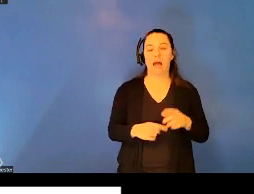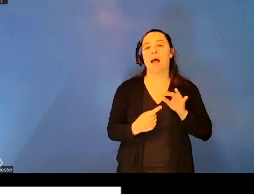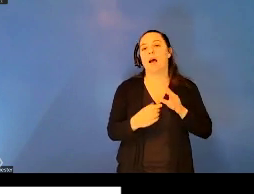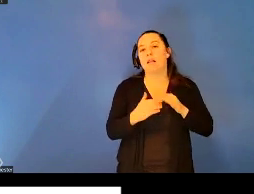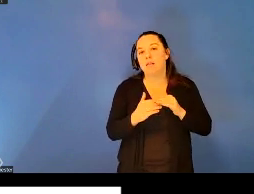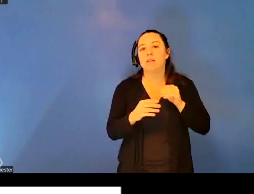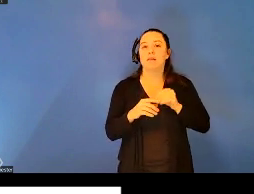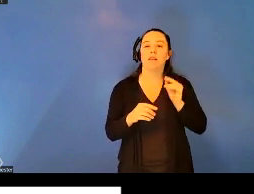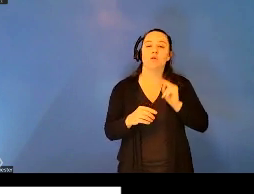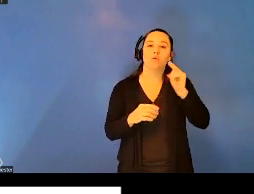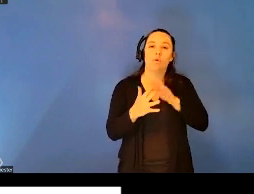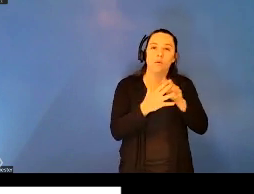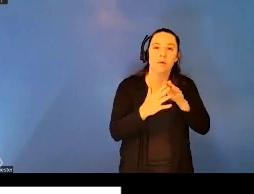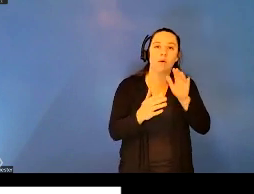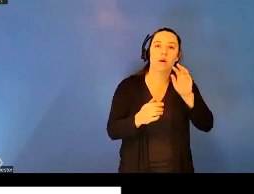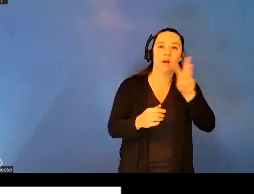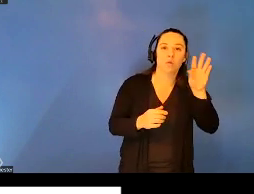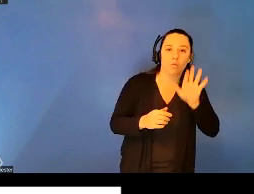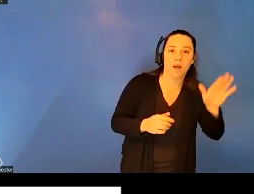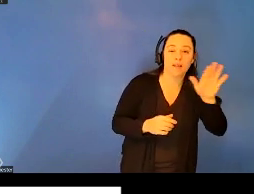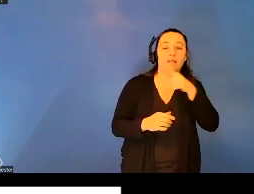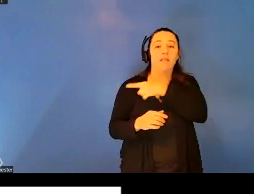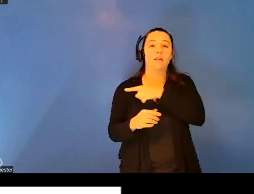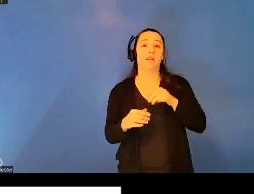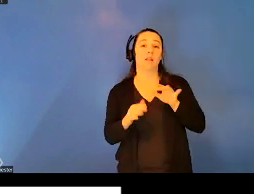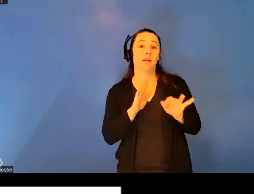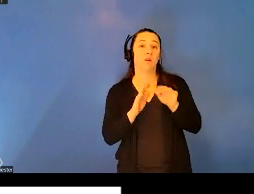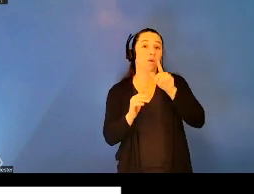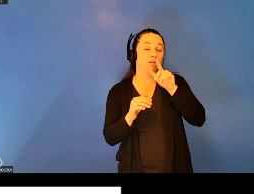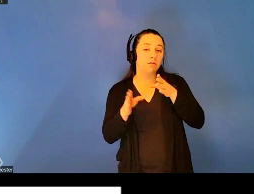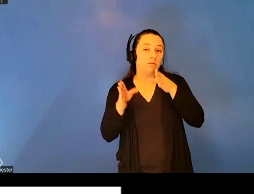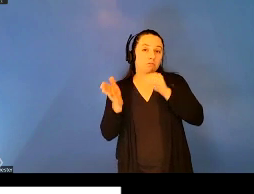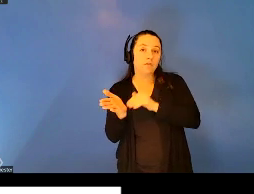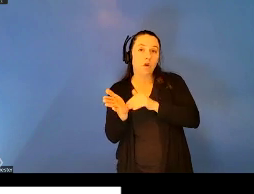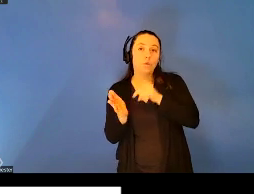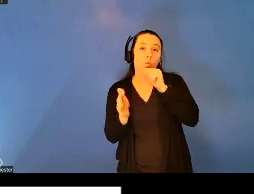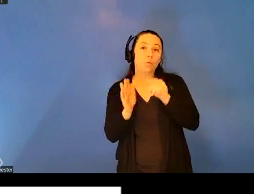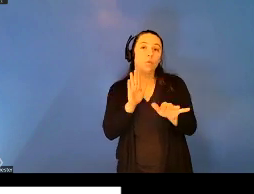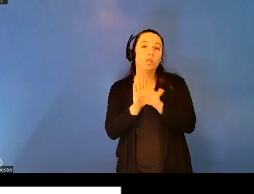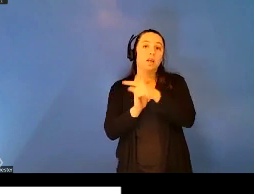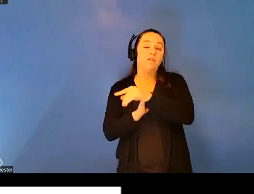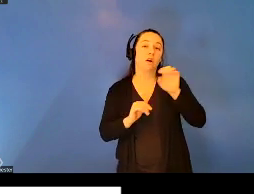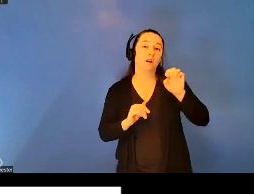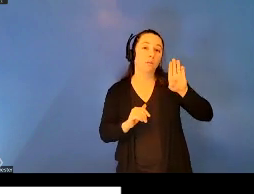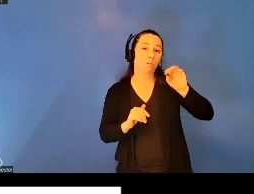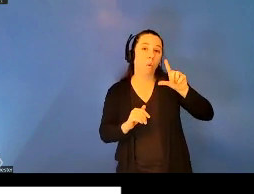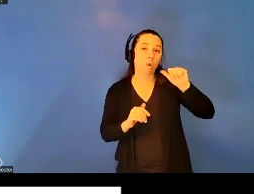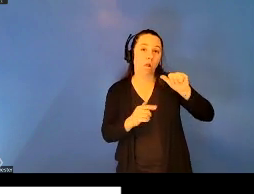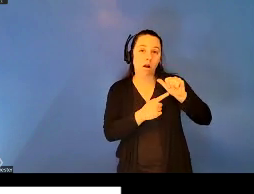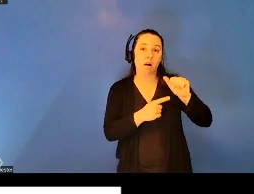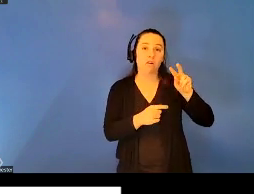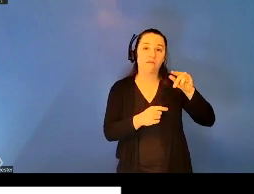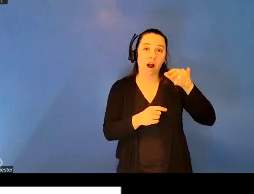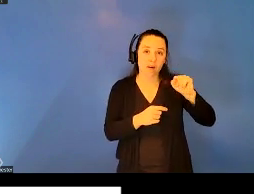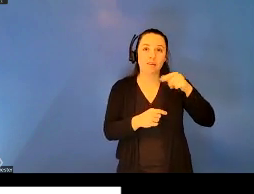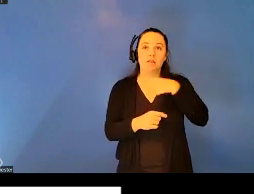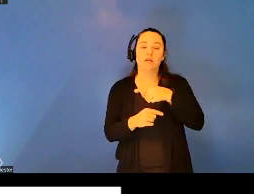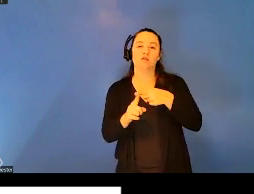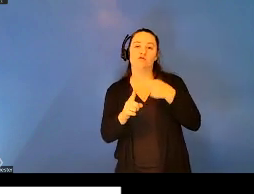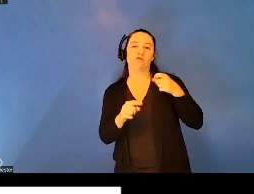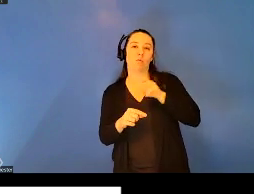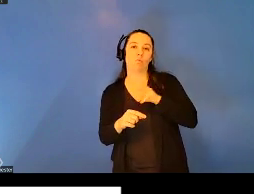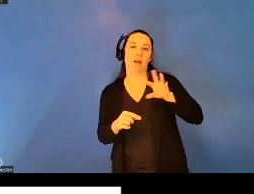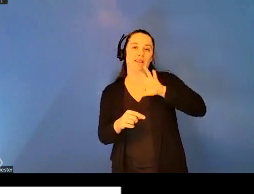Peter Piot, the discoverer of the Ebola virus, in an effort to calm concerns and stigma around the threat of Ebola arriving from West Africa to the UK,